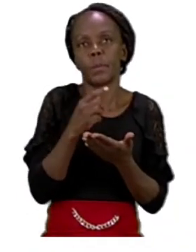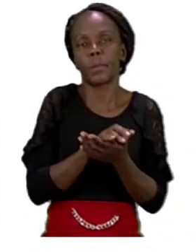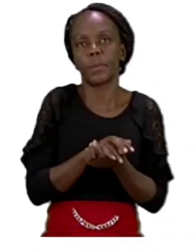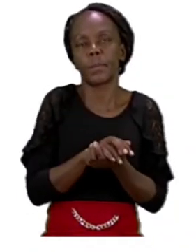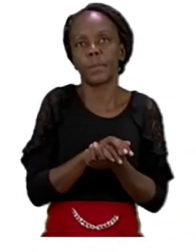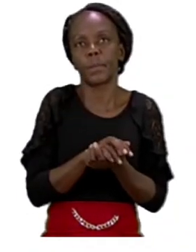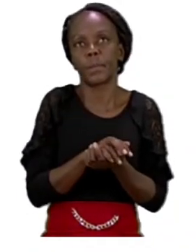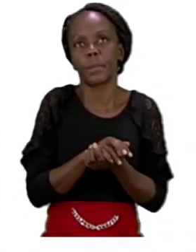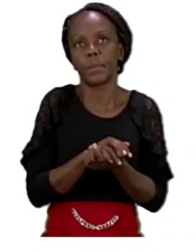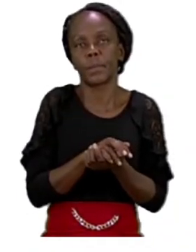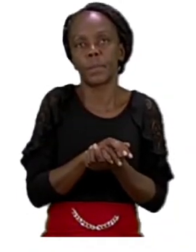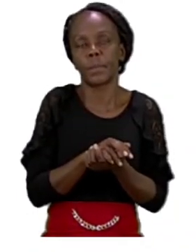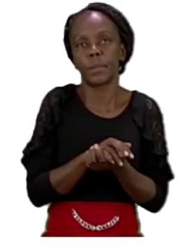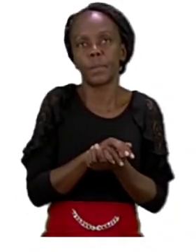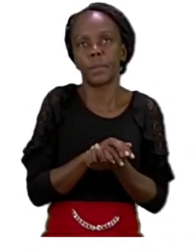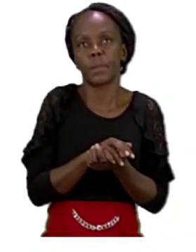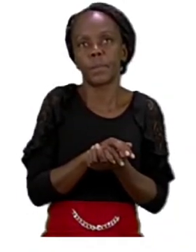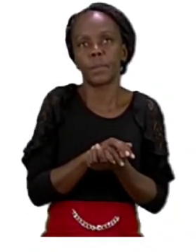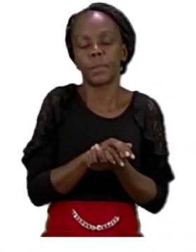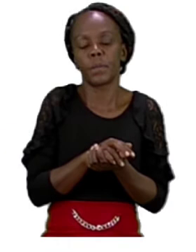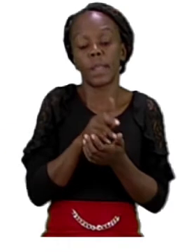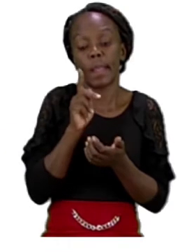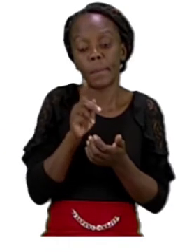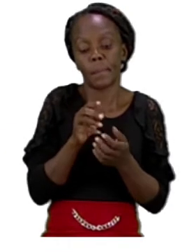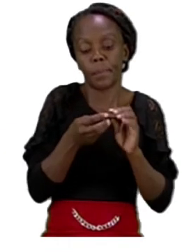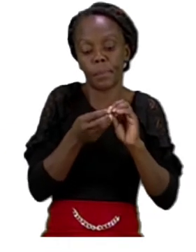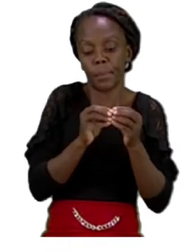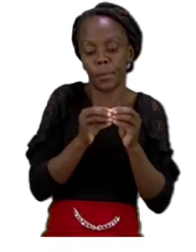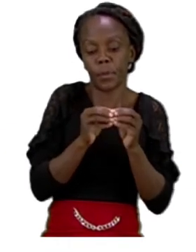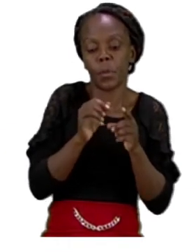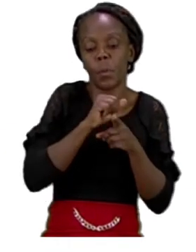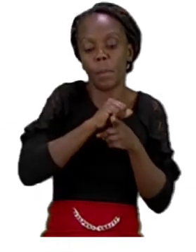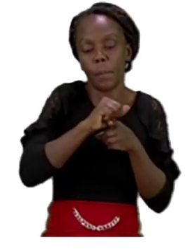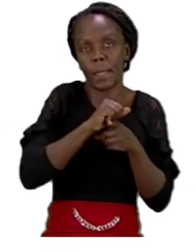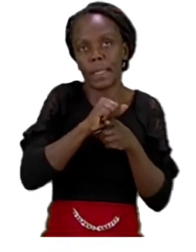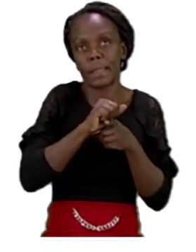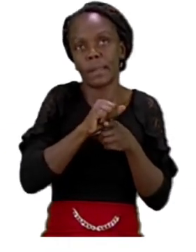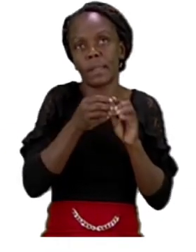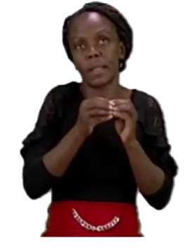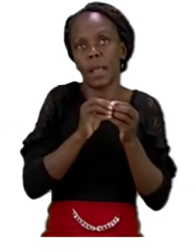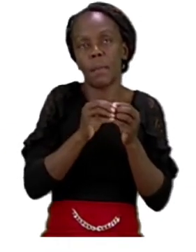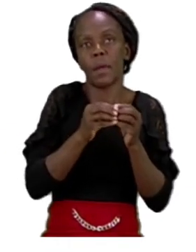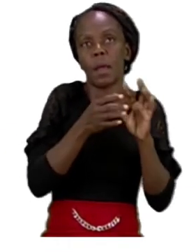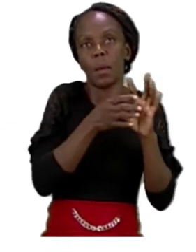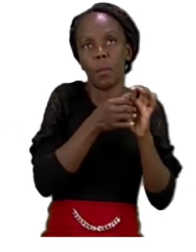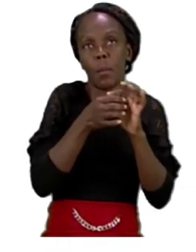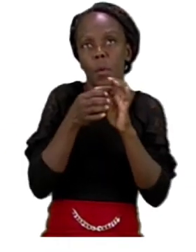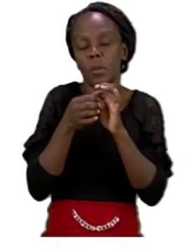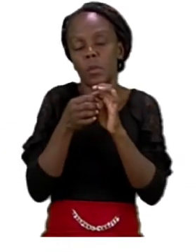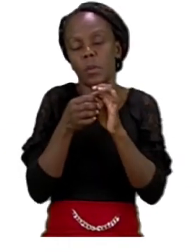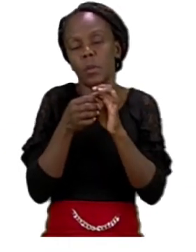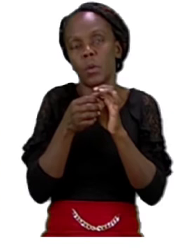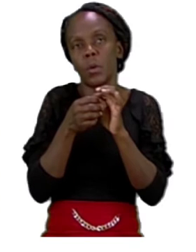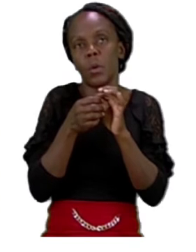are going to be doing number bonds. Now this is when we have three numbers, but